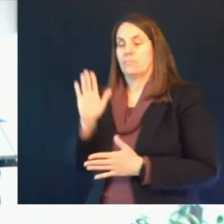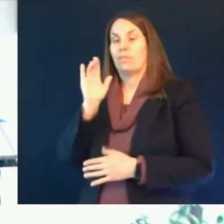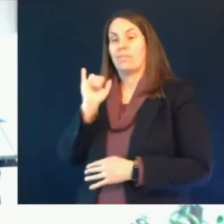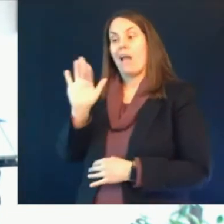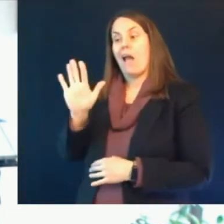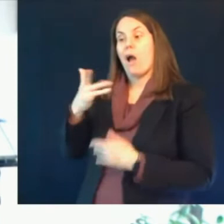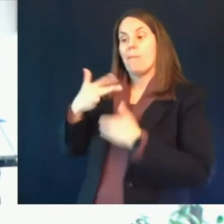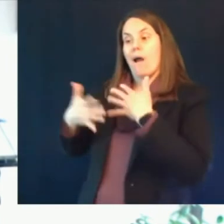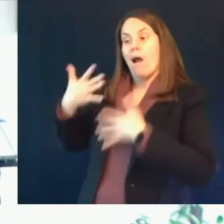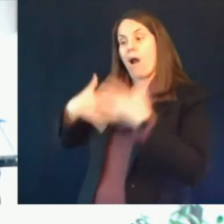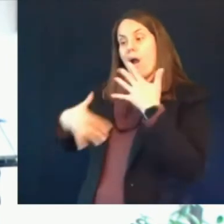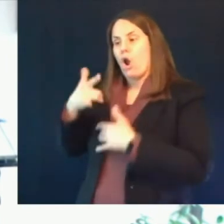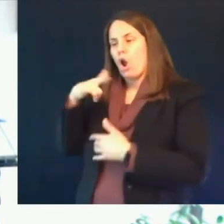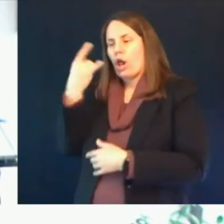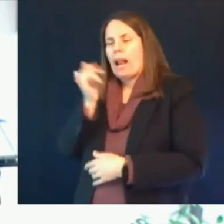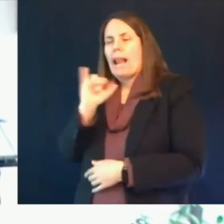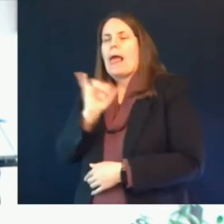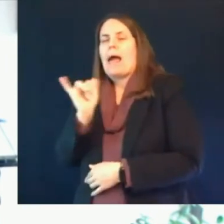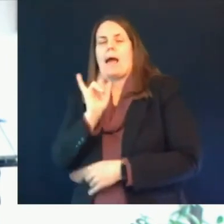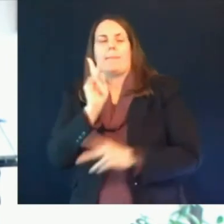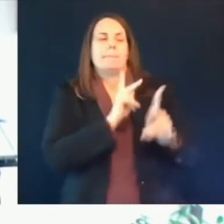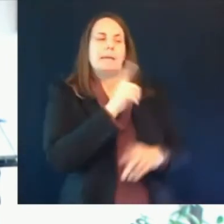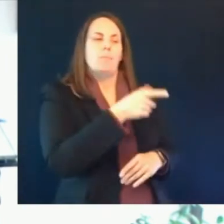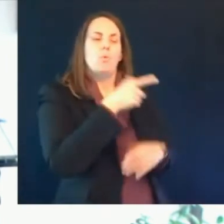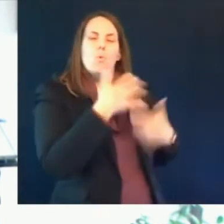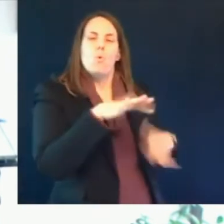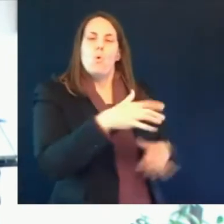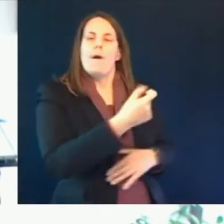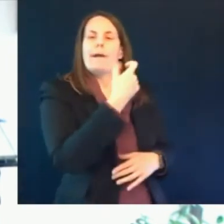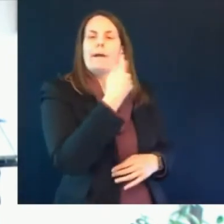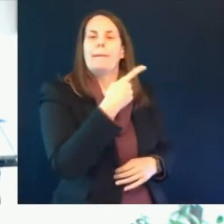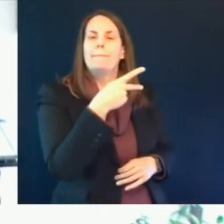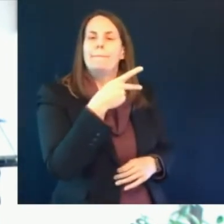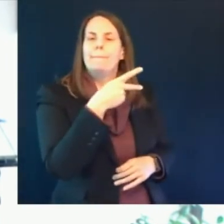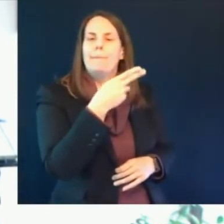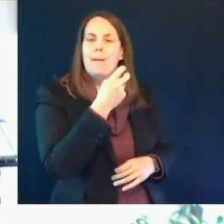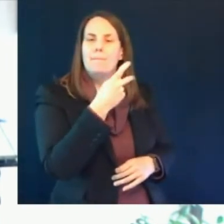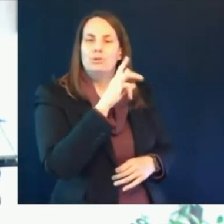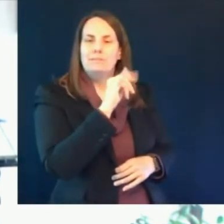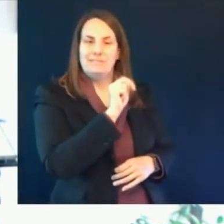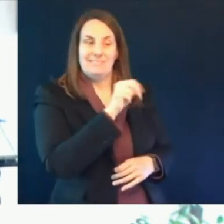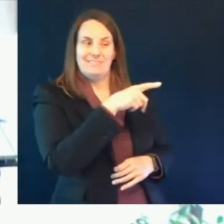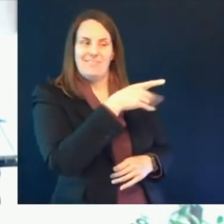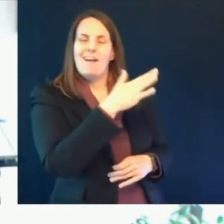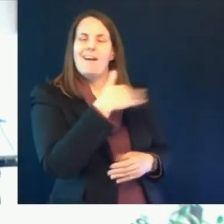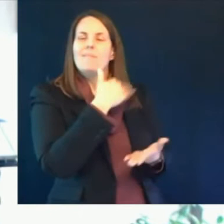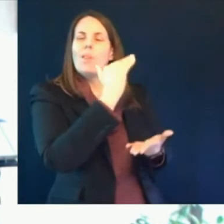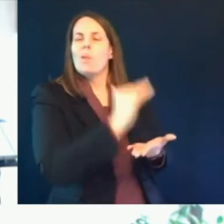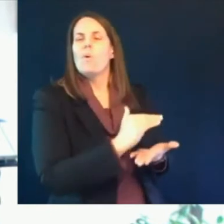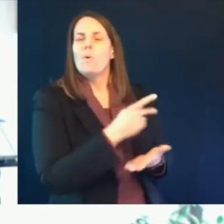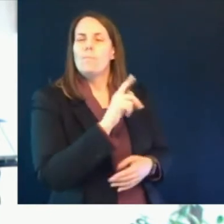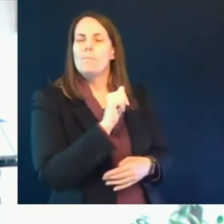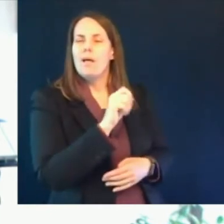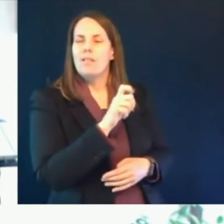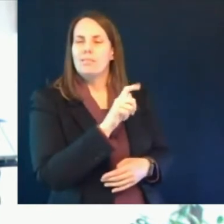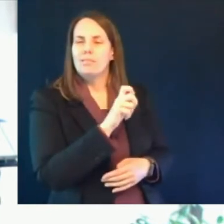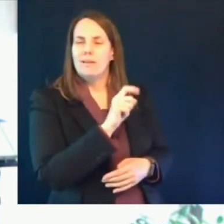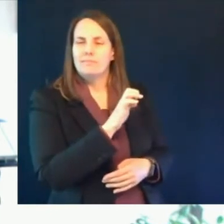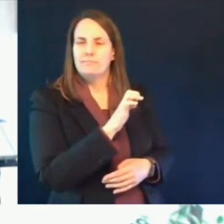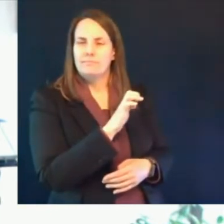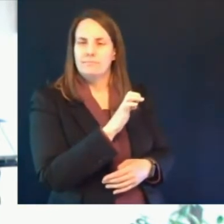the body's the immune system reaction to the vaccine might be similar to the body's